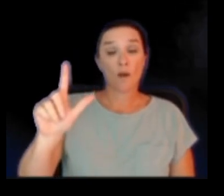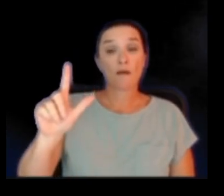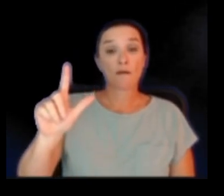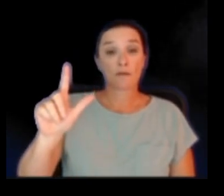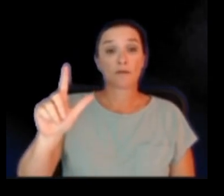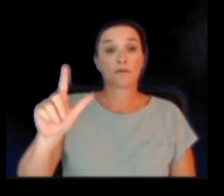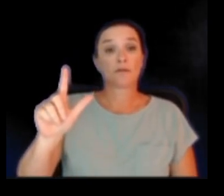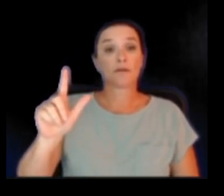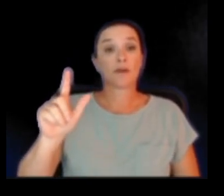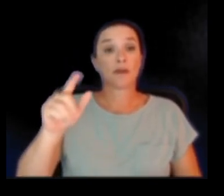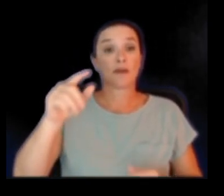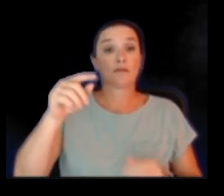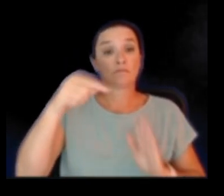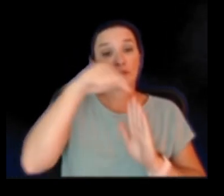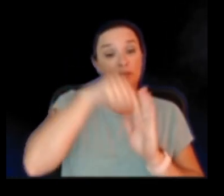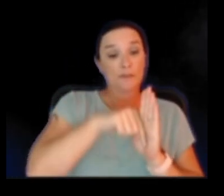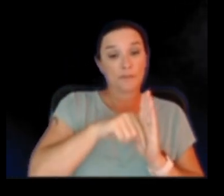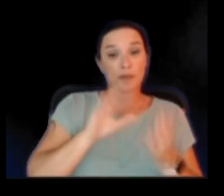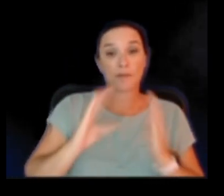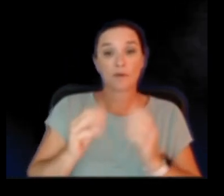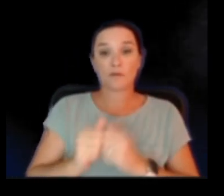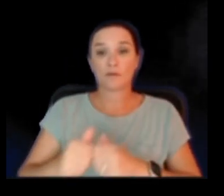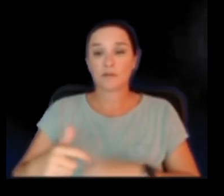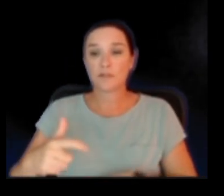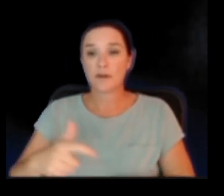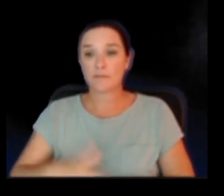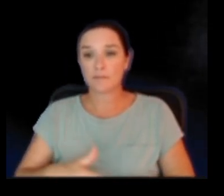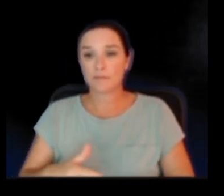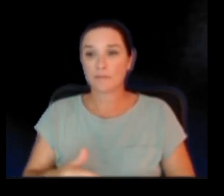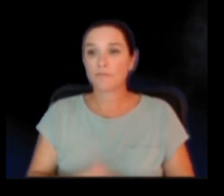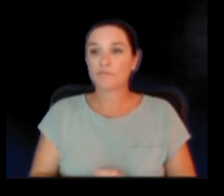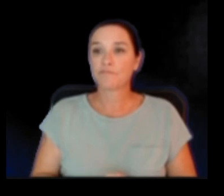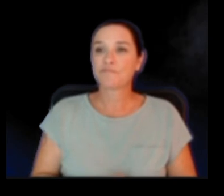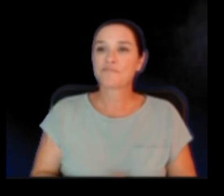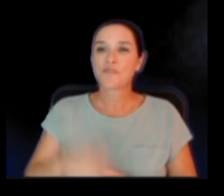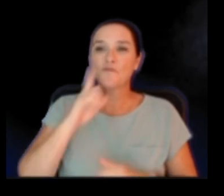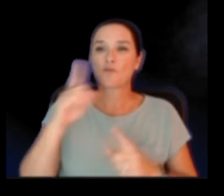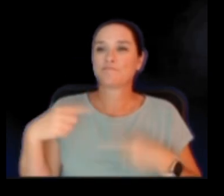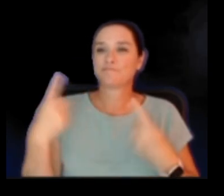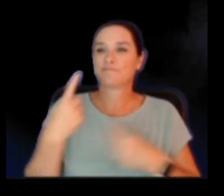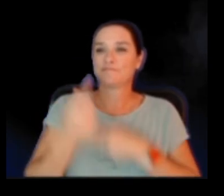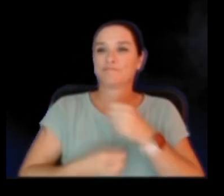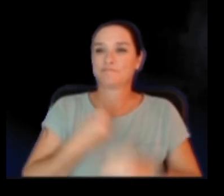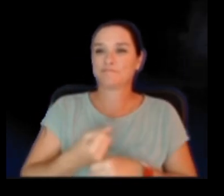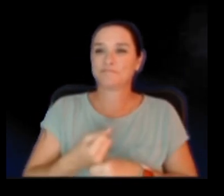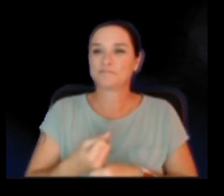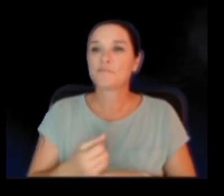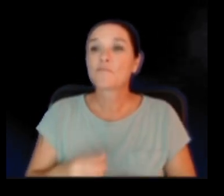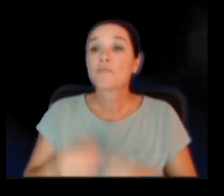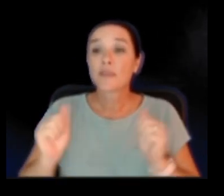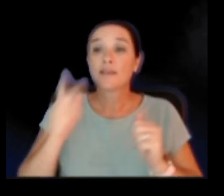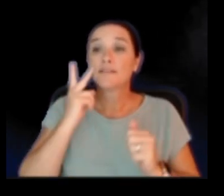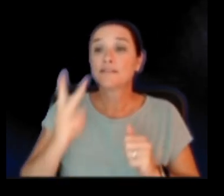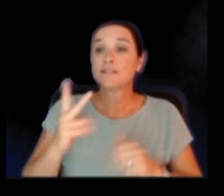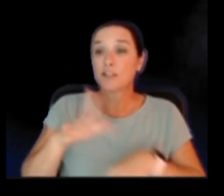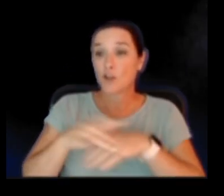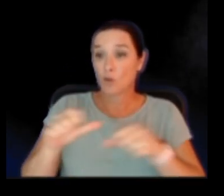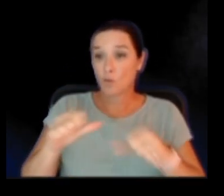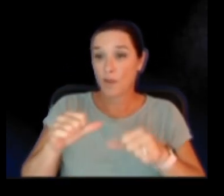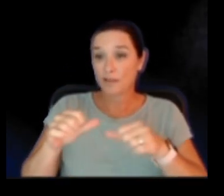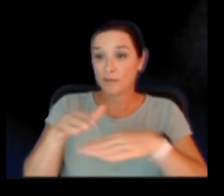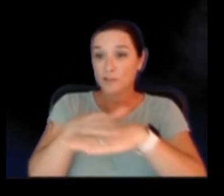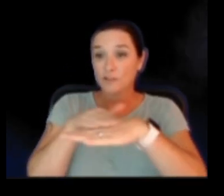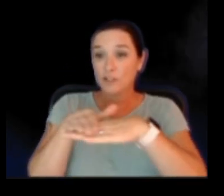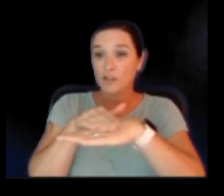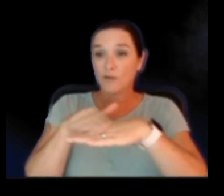depth versus time. For the last year now, we see that most of our recent earthquakes have been shallow. Mauna Loa has had